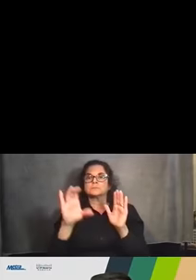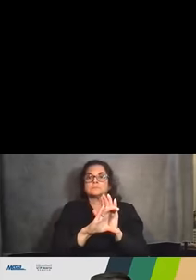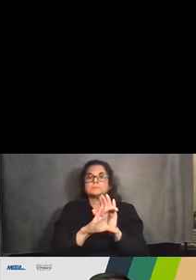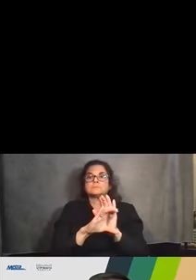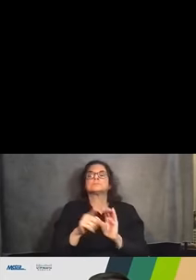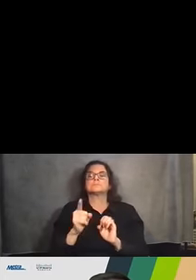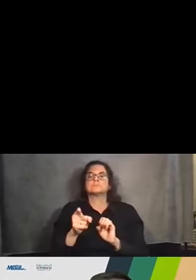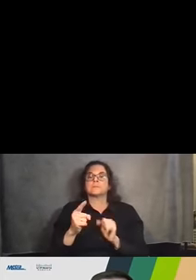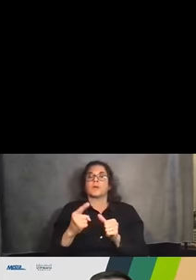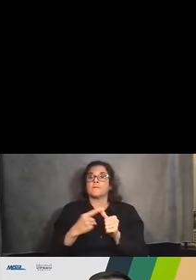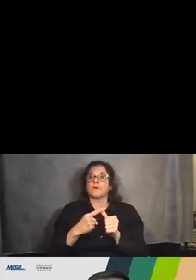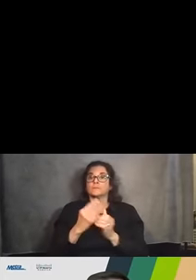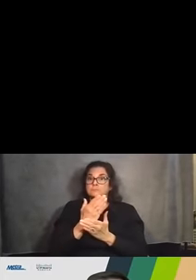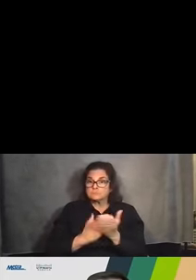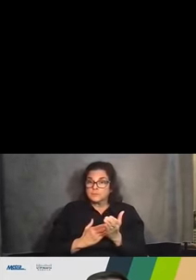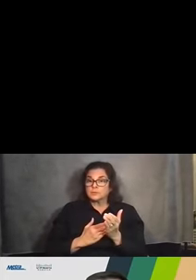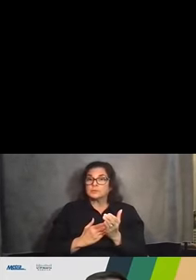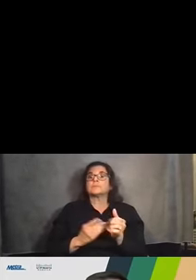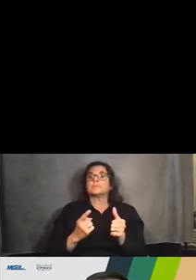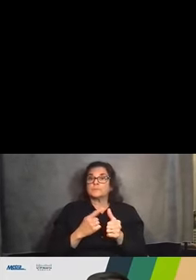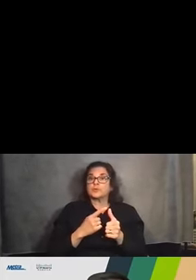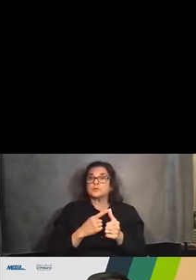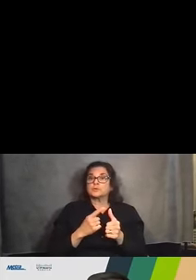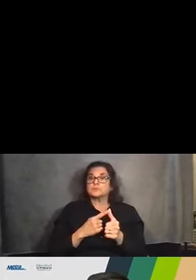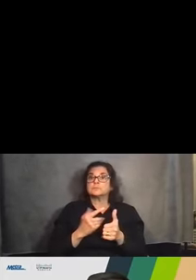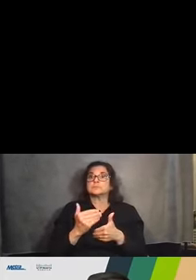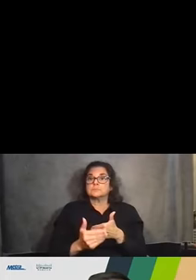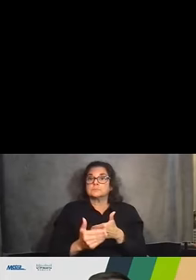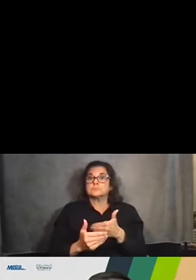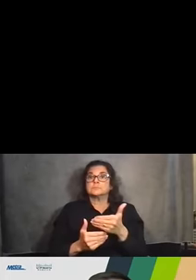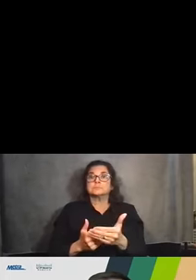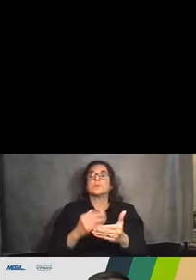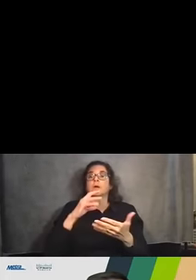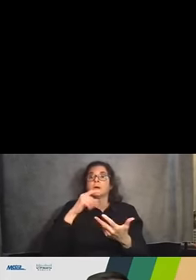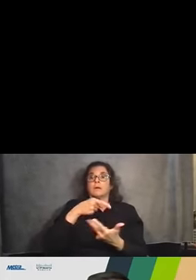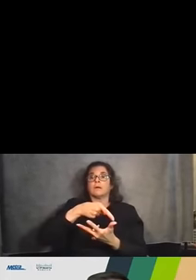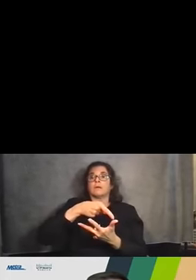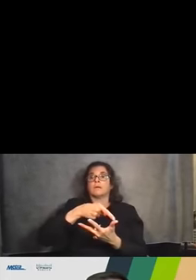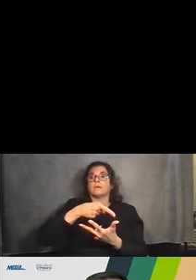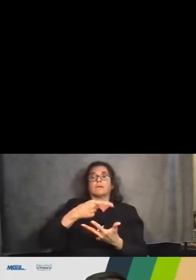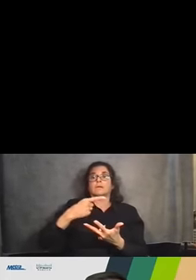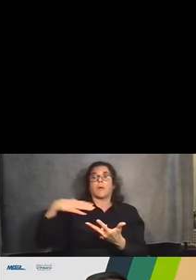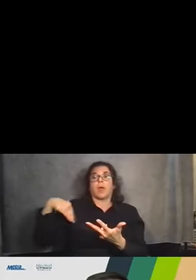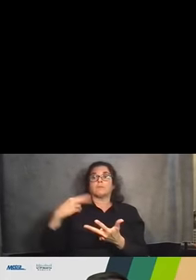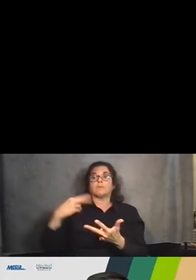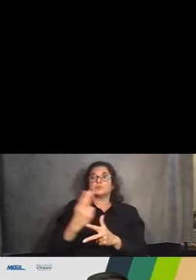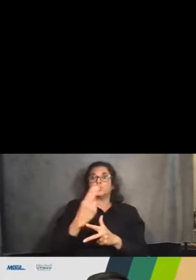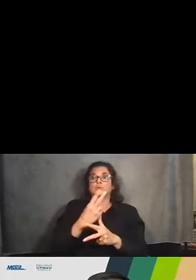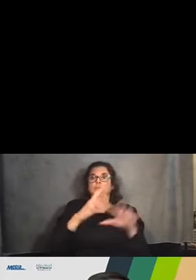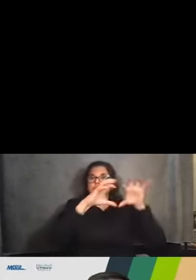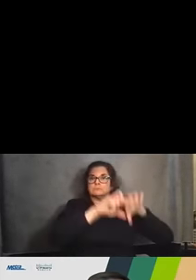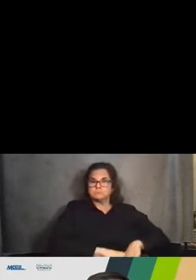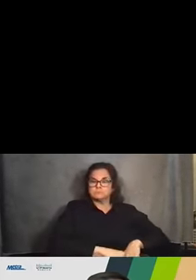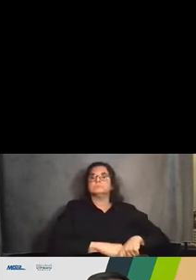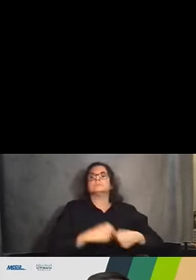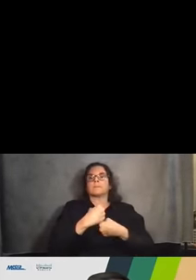stage of this project. Stage one would be to demolish the unused third track bay, construct a new northbound bridge outside of